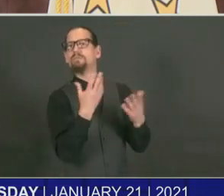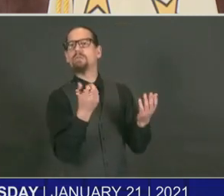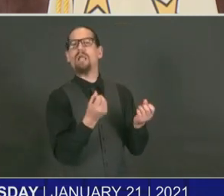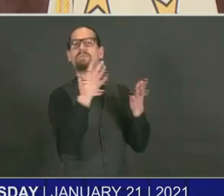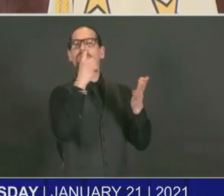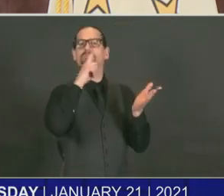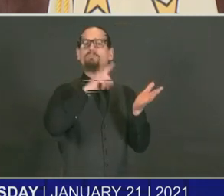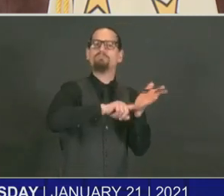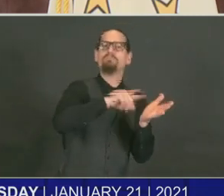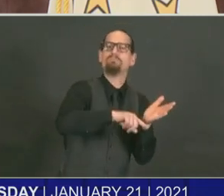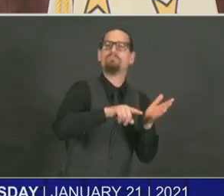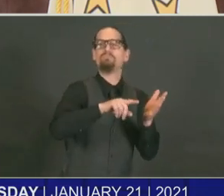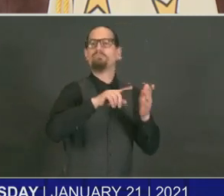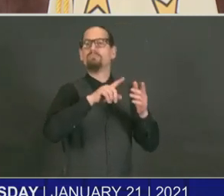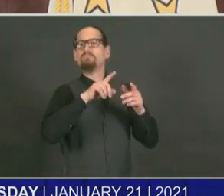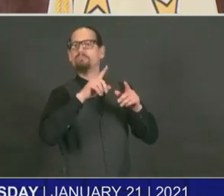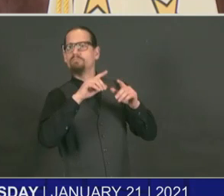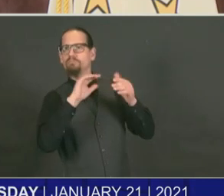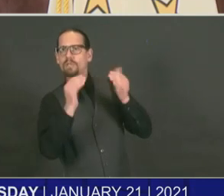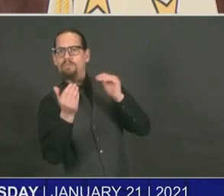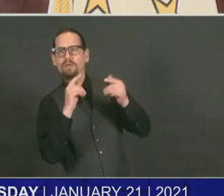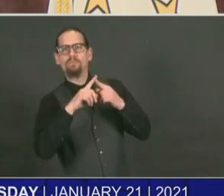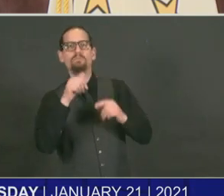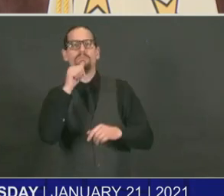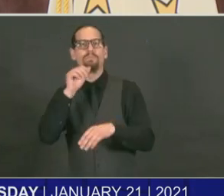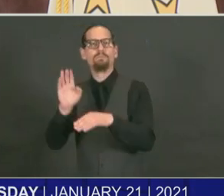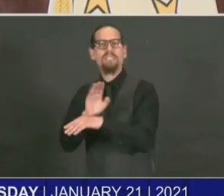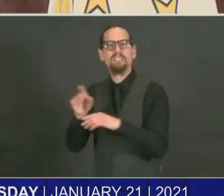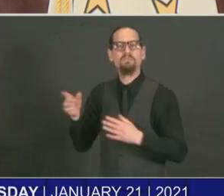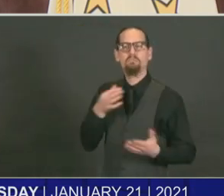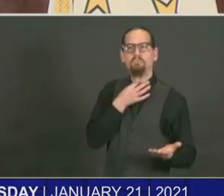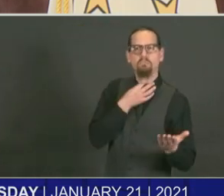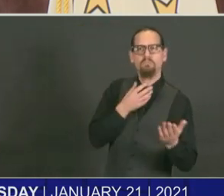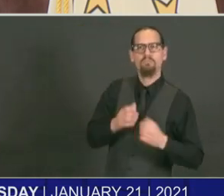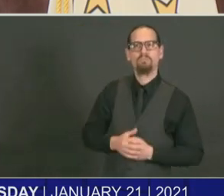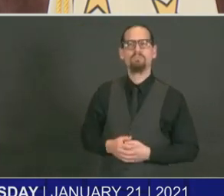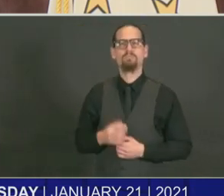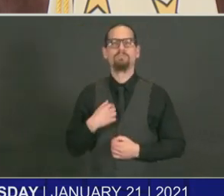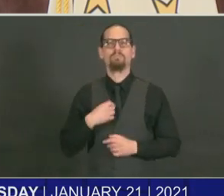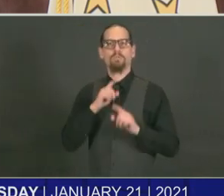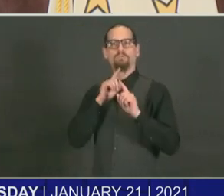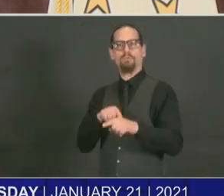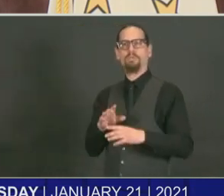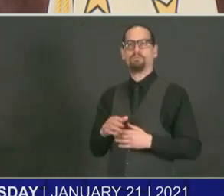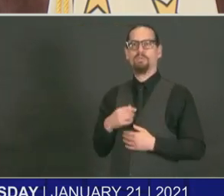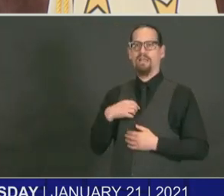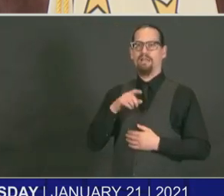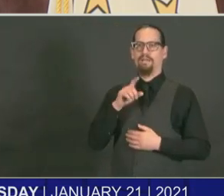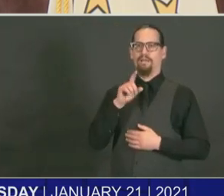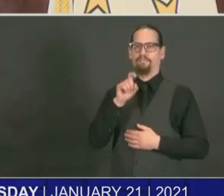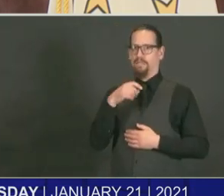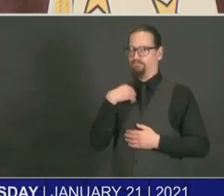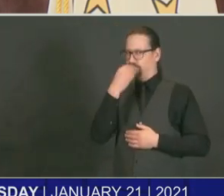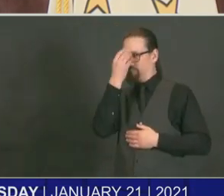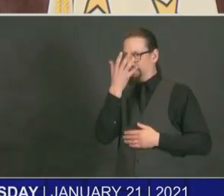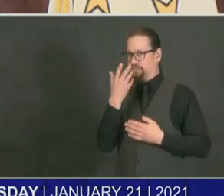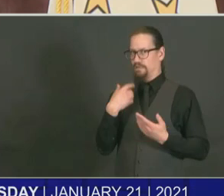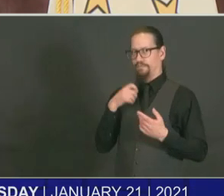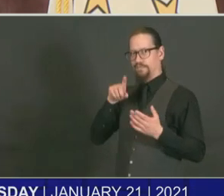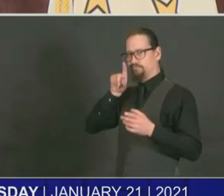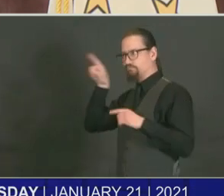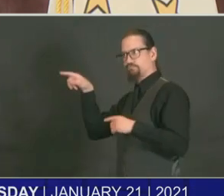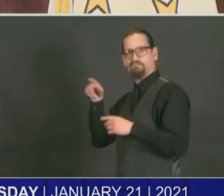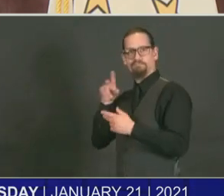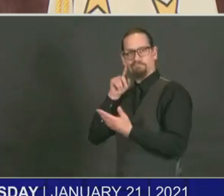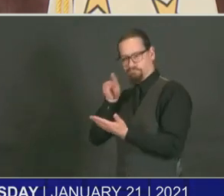I'd have to get back to you on the frequency of the inspections, but they are not exempt from nor are they held to a different standard